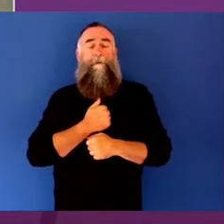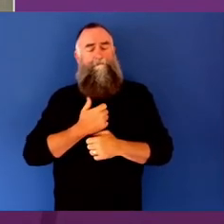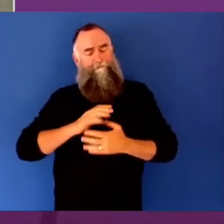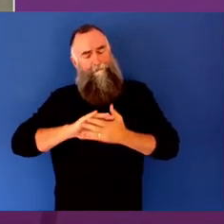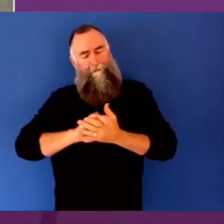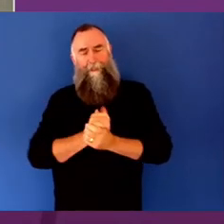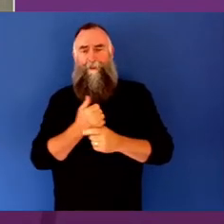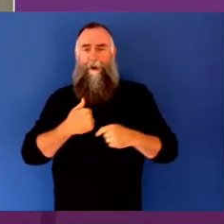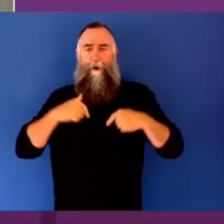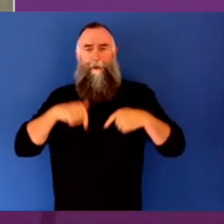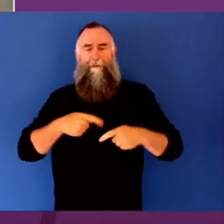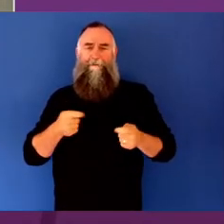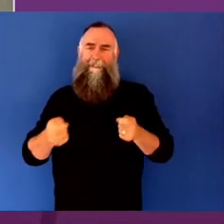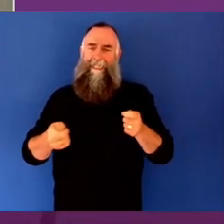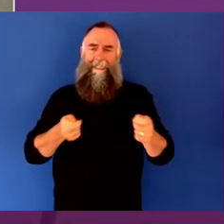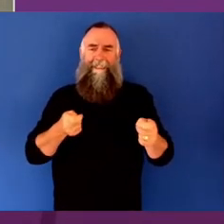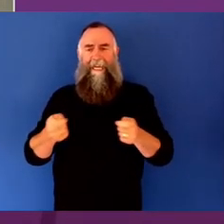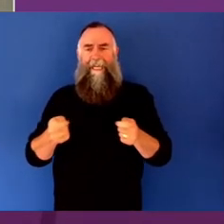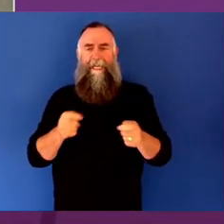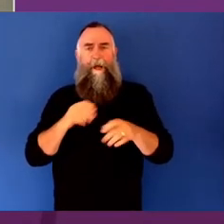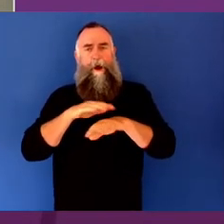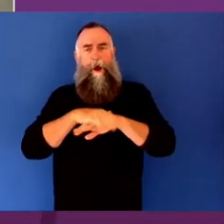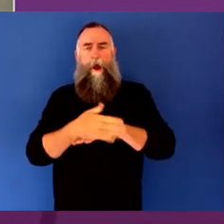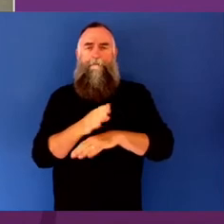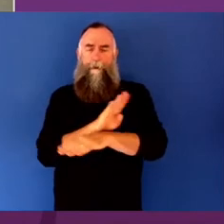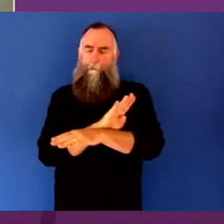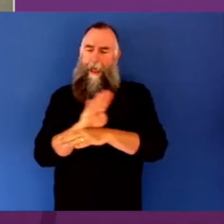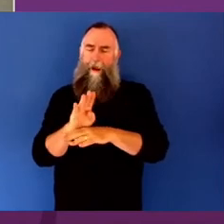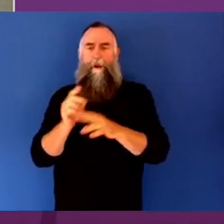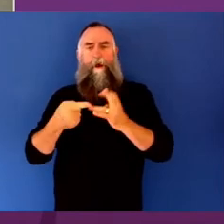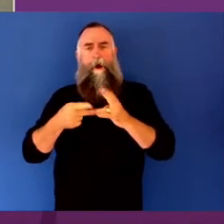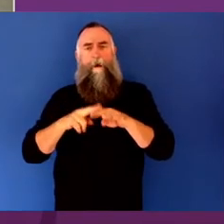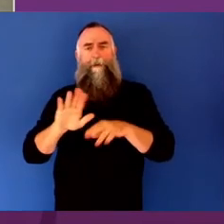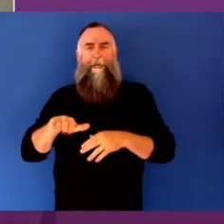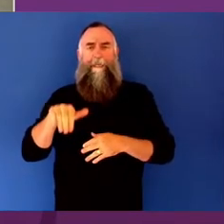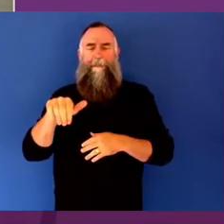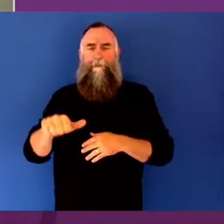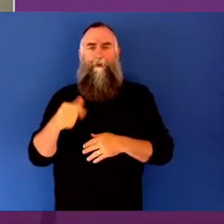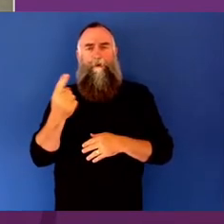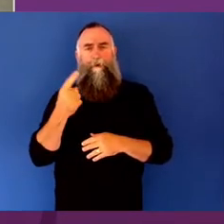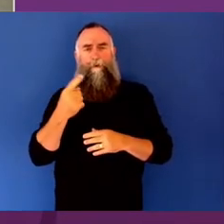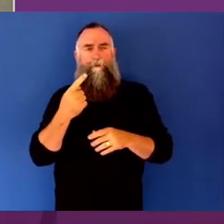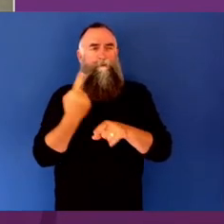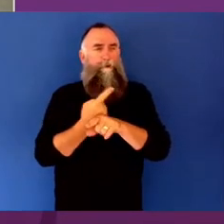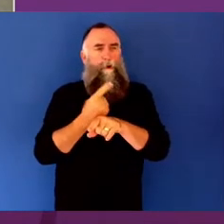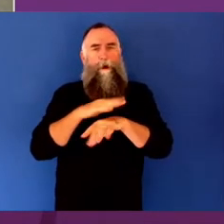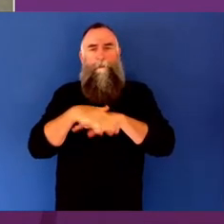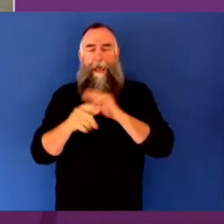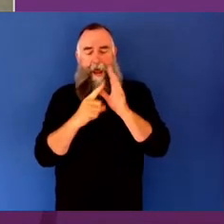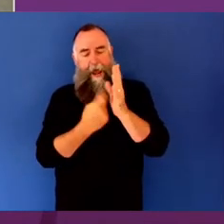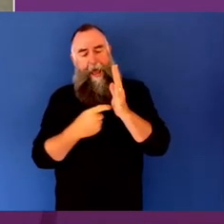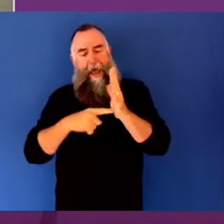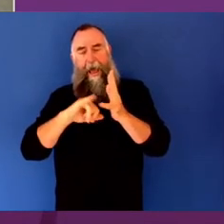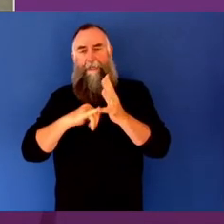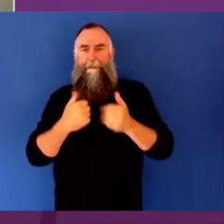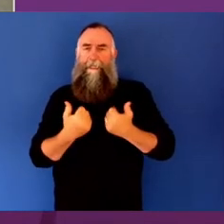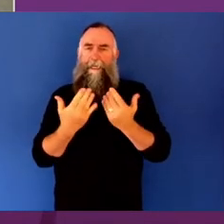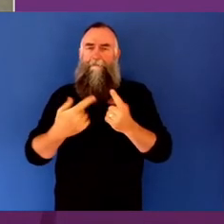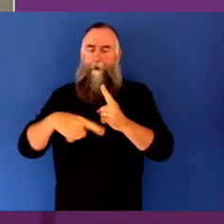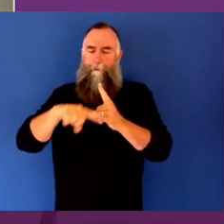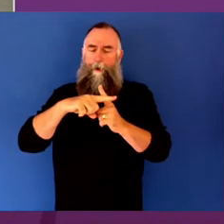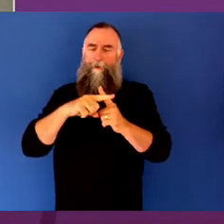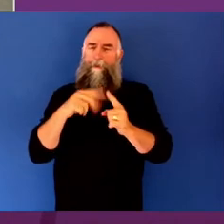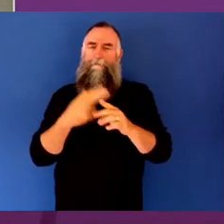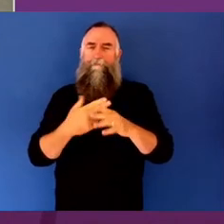of industry experts to discuss the positive effects of arts and creativity for mental health and wellbeing. And the important potential